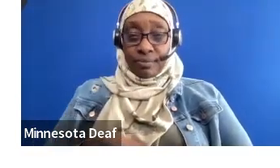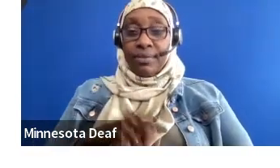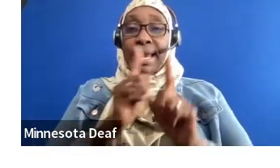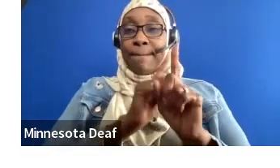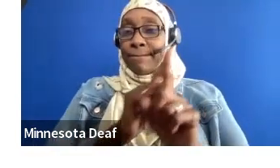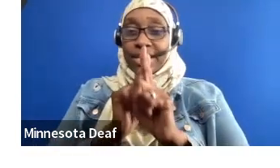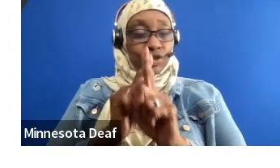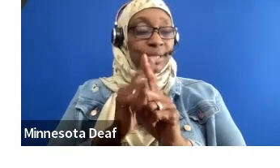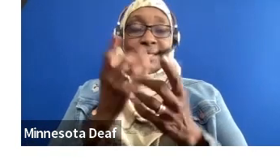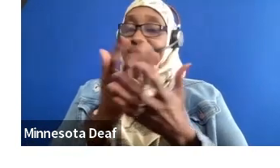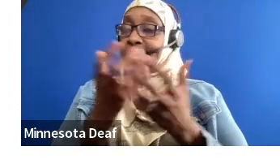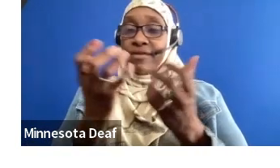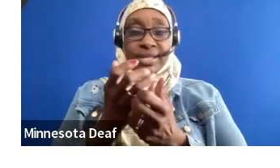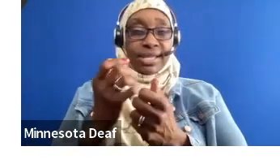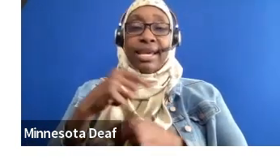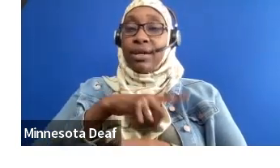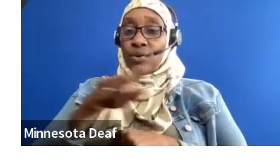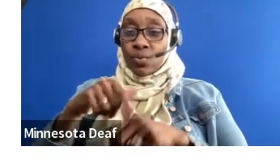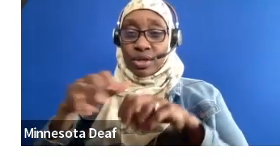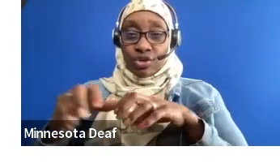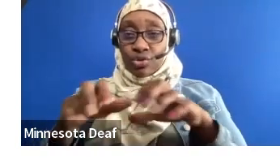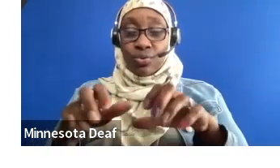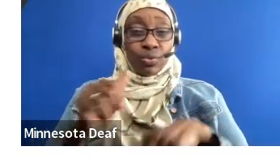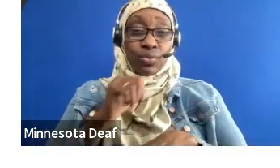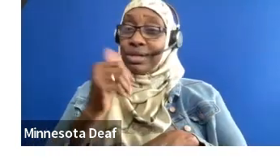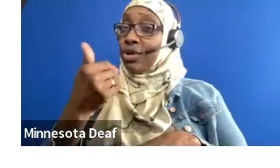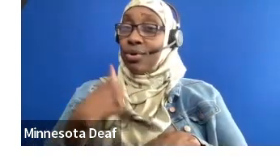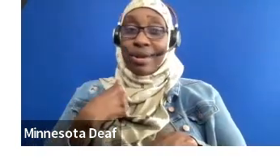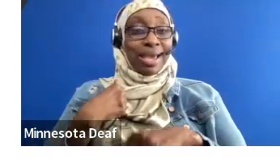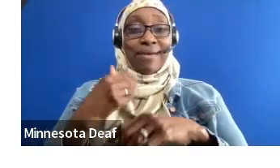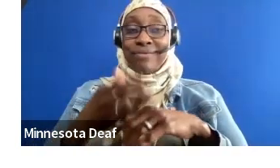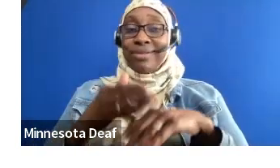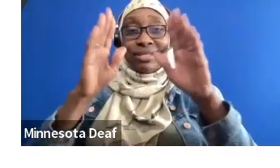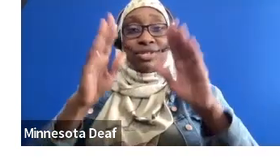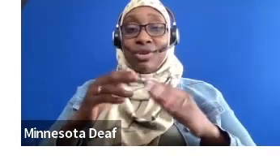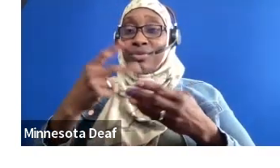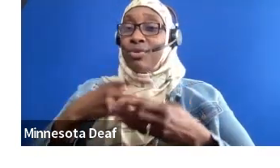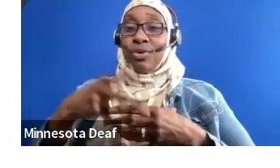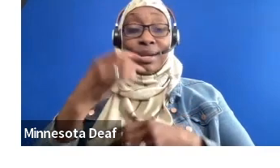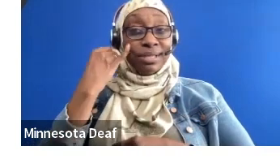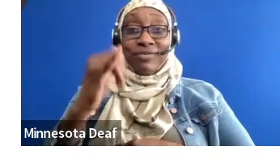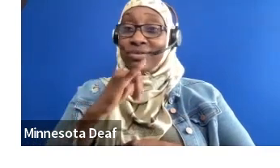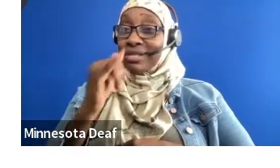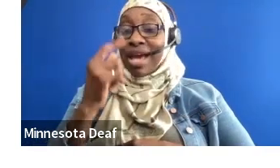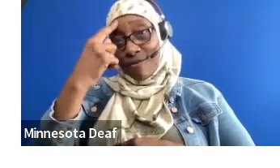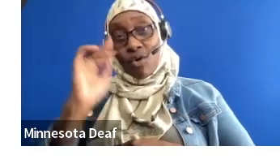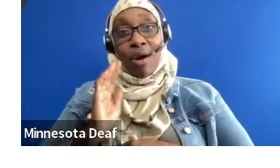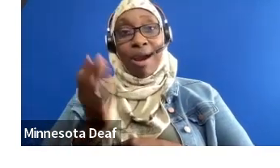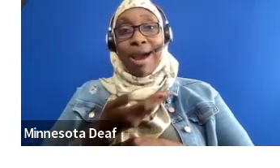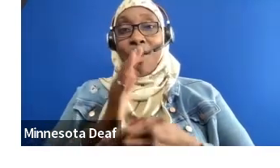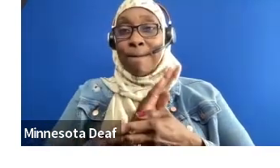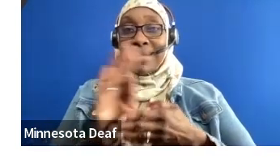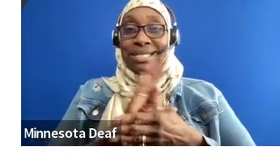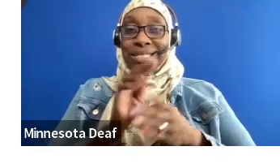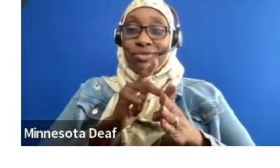right? We would not have these incredible programs if it wasn't for our business professional partners who come in and directly teach